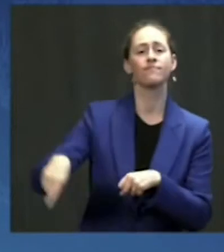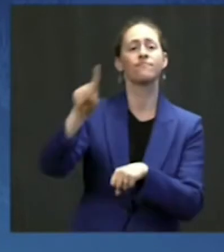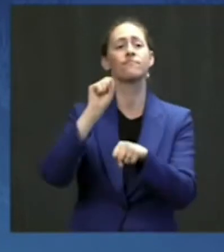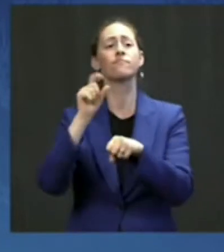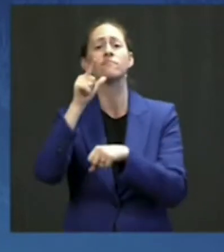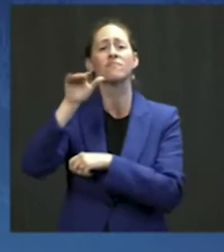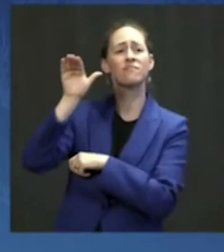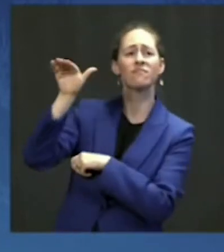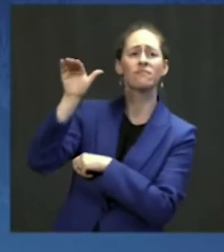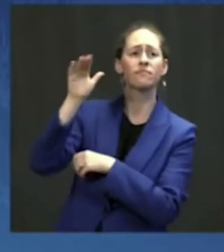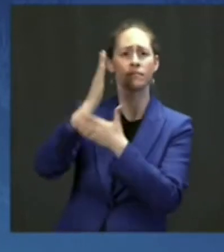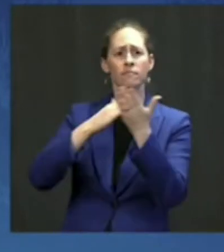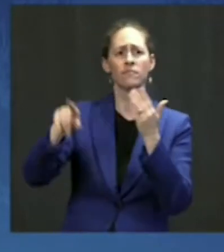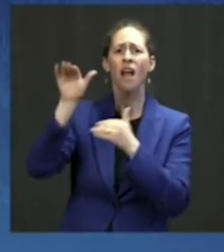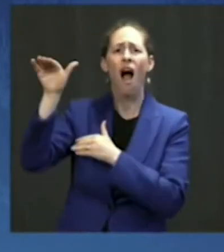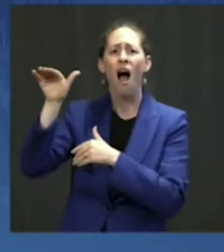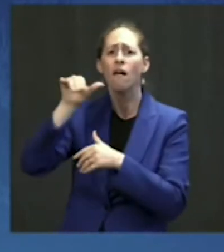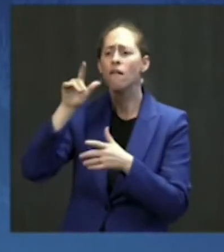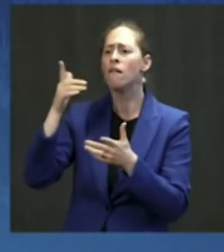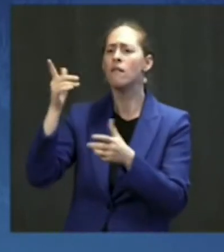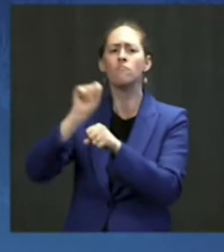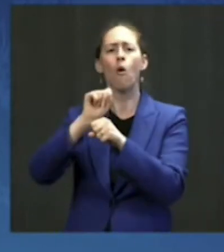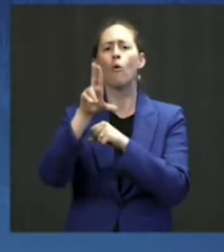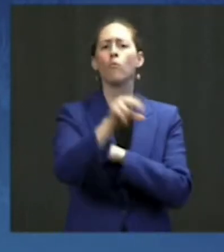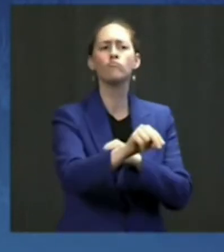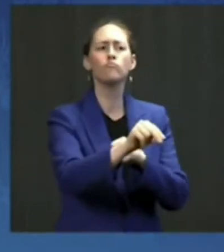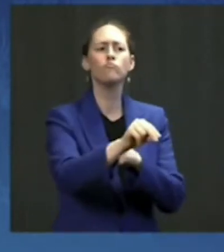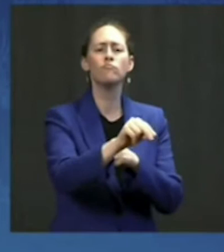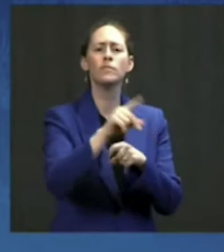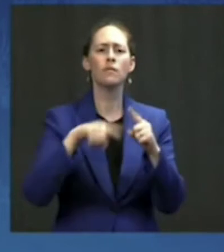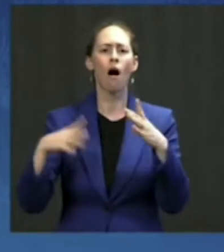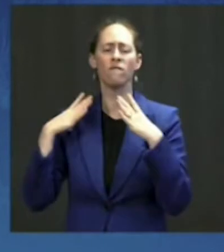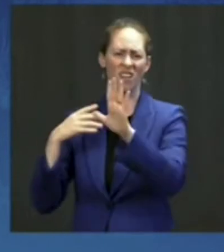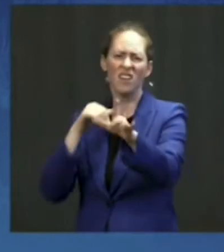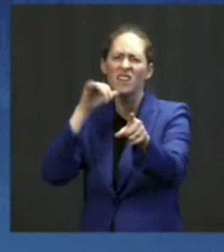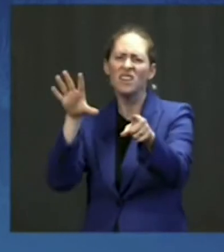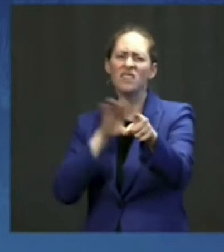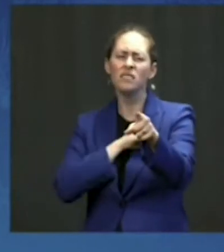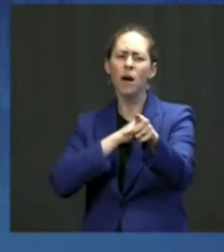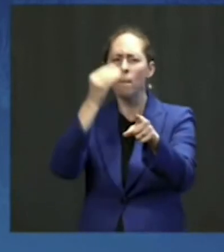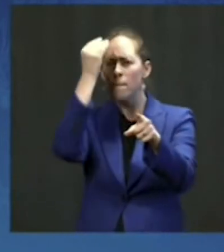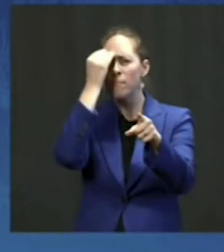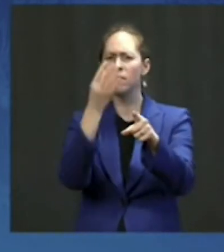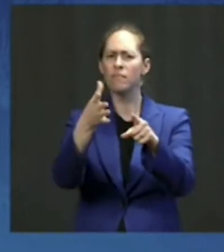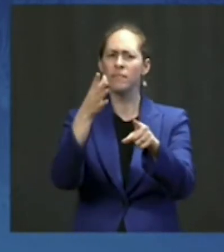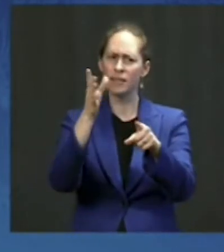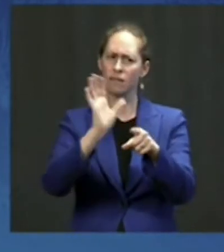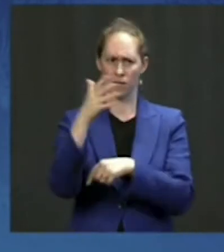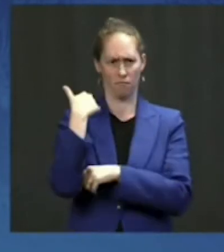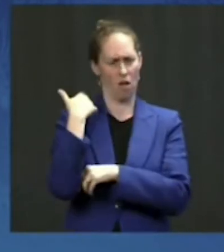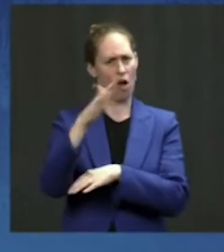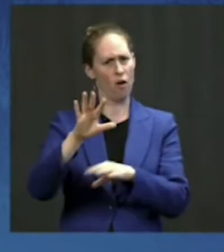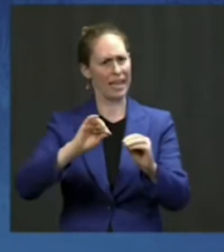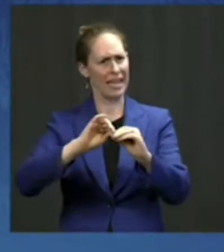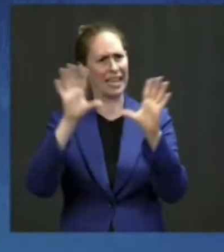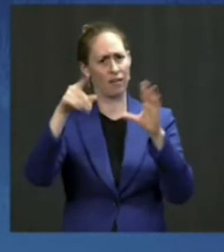Well, this is unacceptable. For some time now, I've said you should be able to get the shot